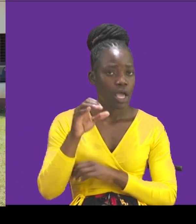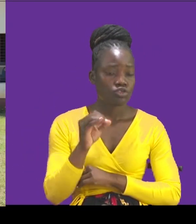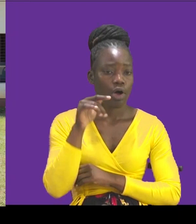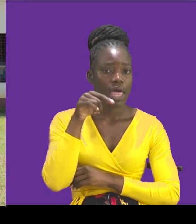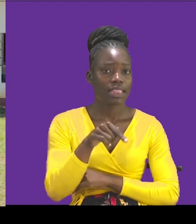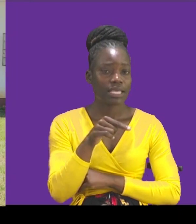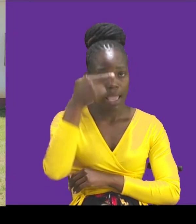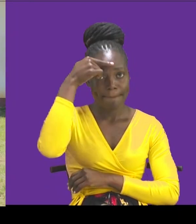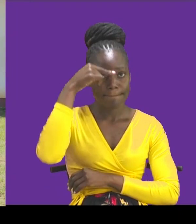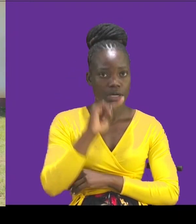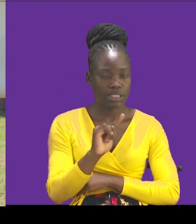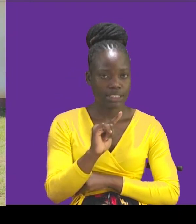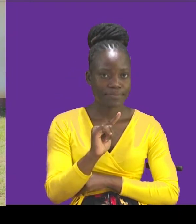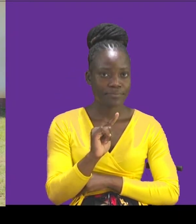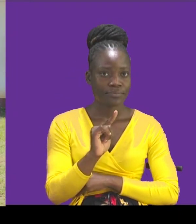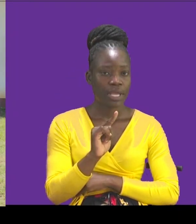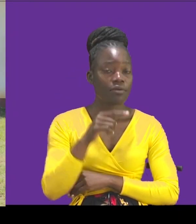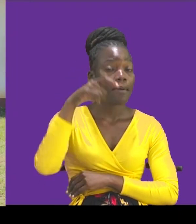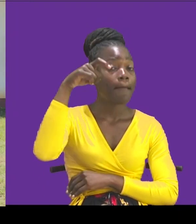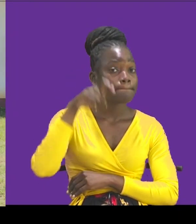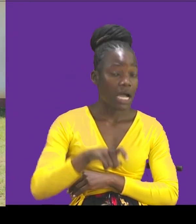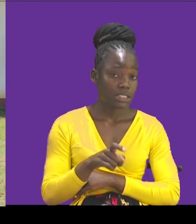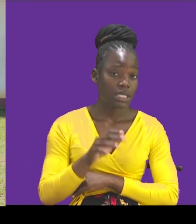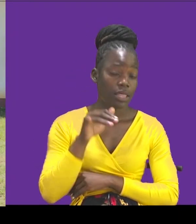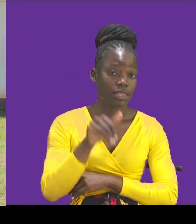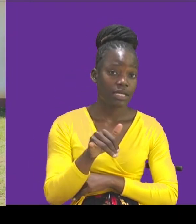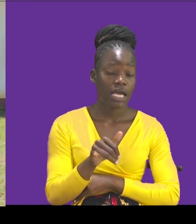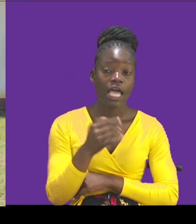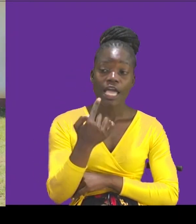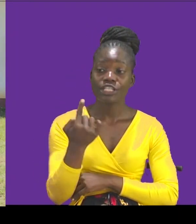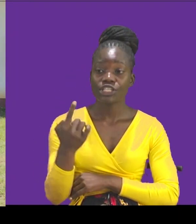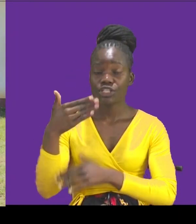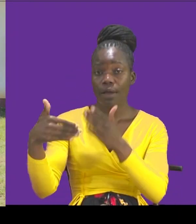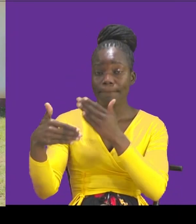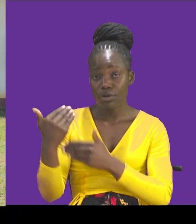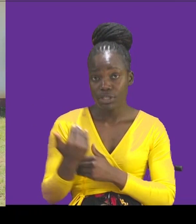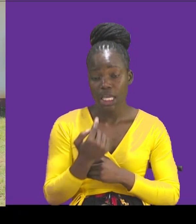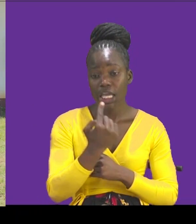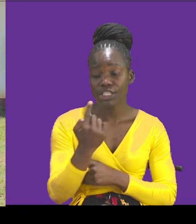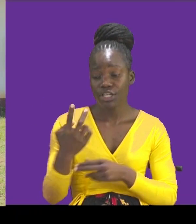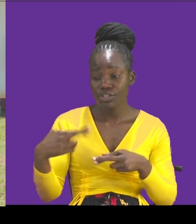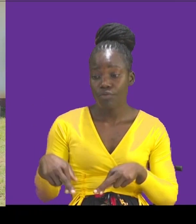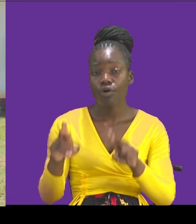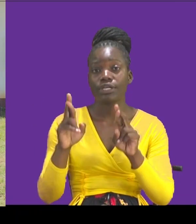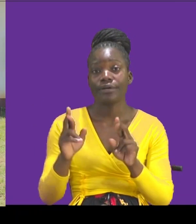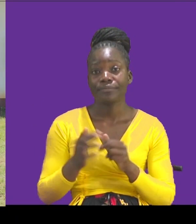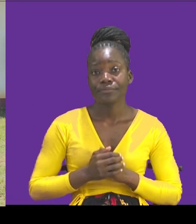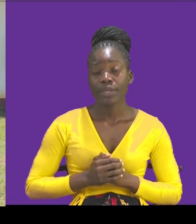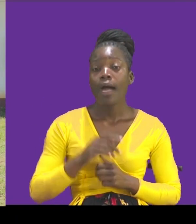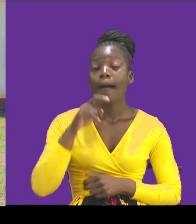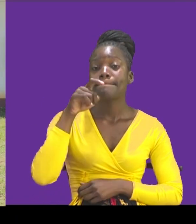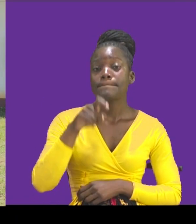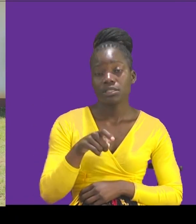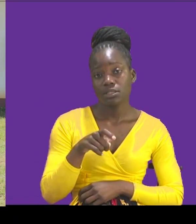this policy, it will be mandatory that every building, every road, they should